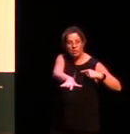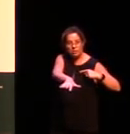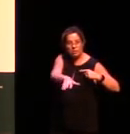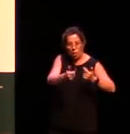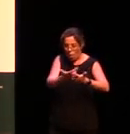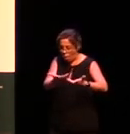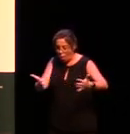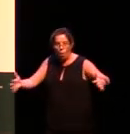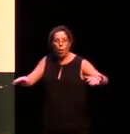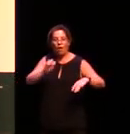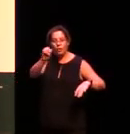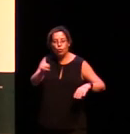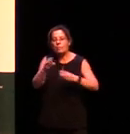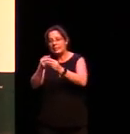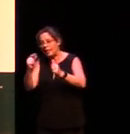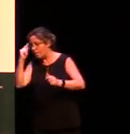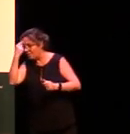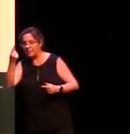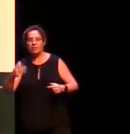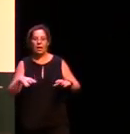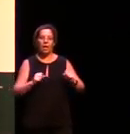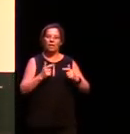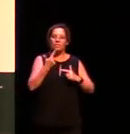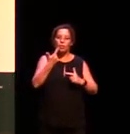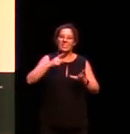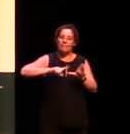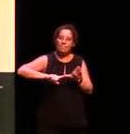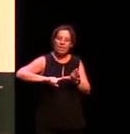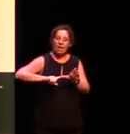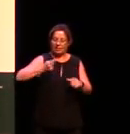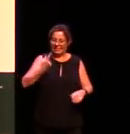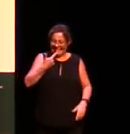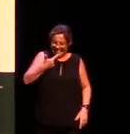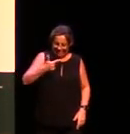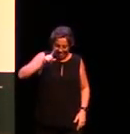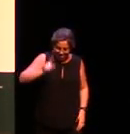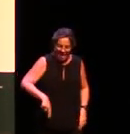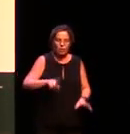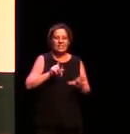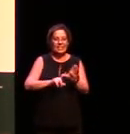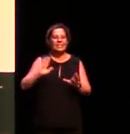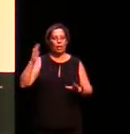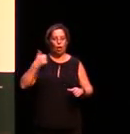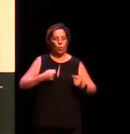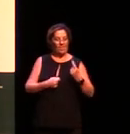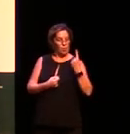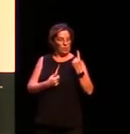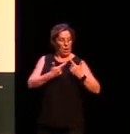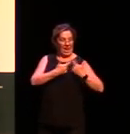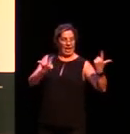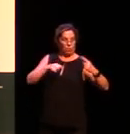language and in 7,000 years you go from that one language to languages as diverse as Hindi